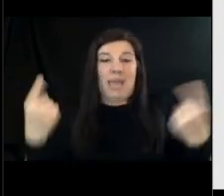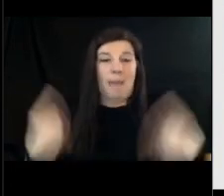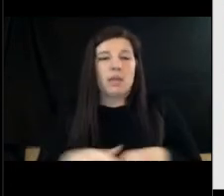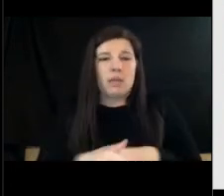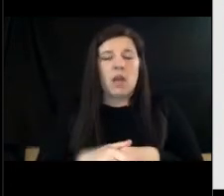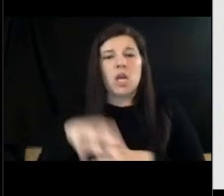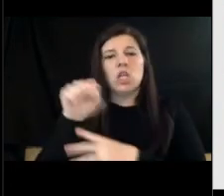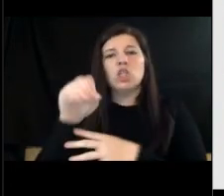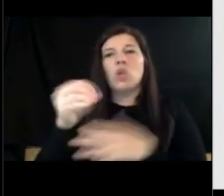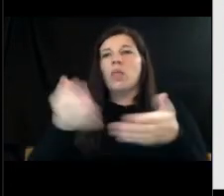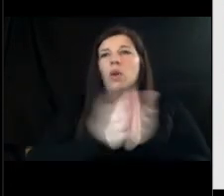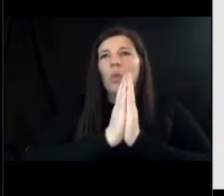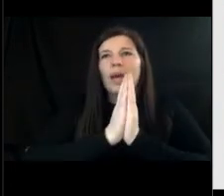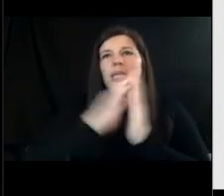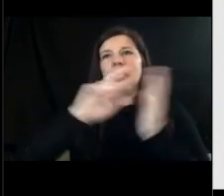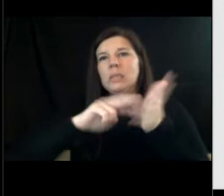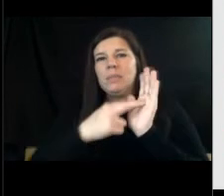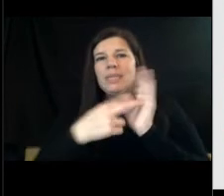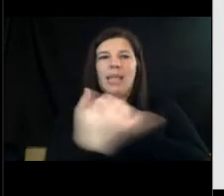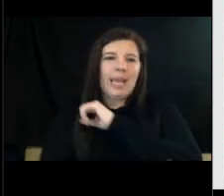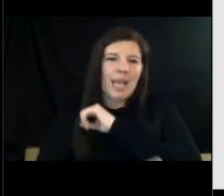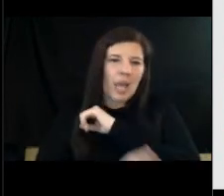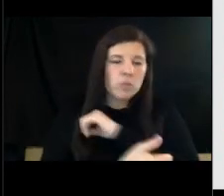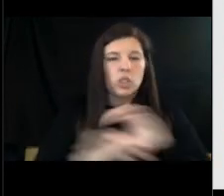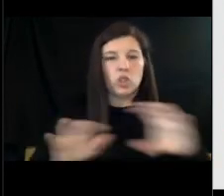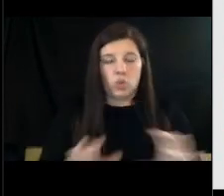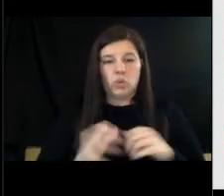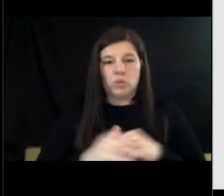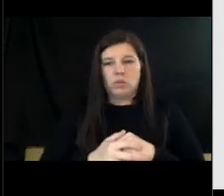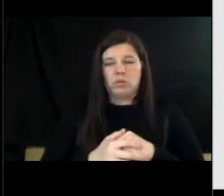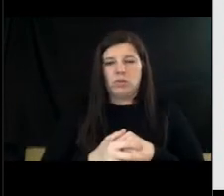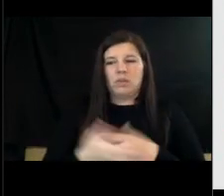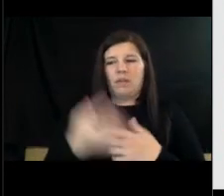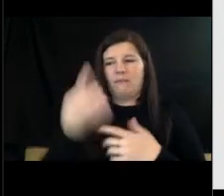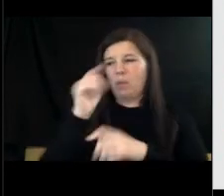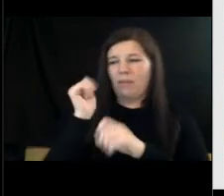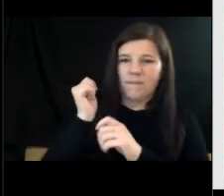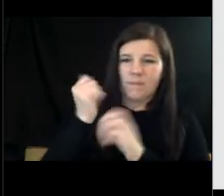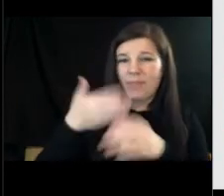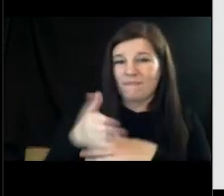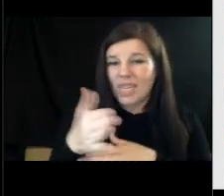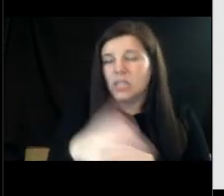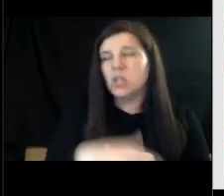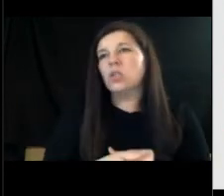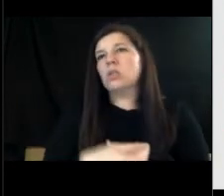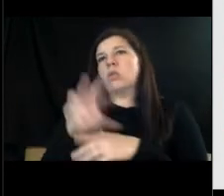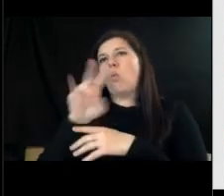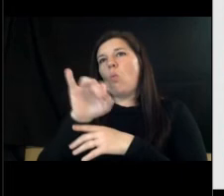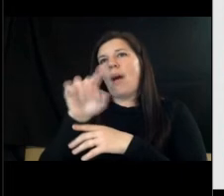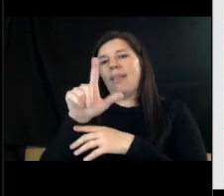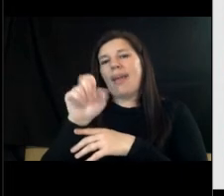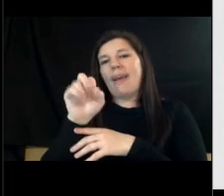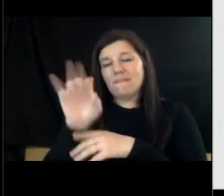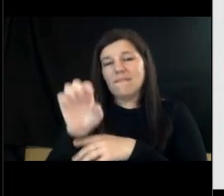the request had been that the county do it um whether fish and wildlife uh services should do it and it's these are